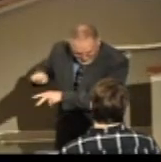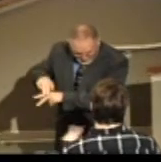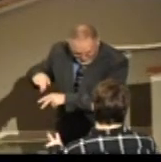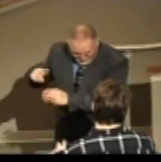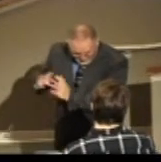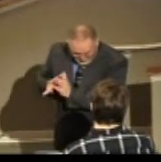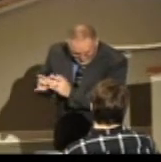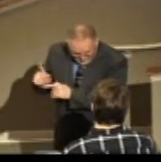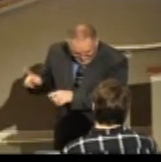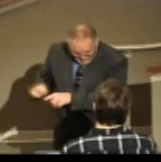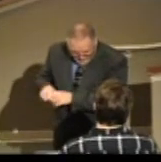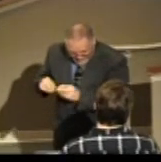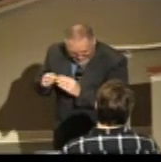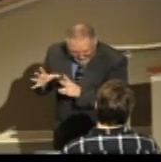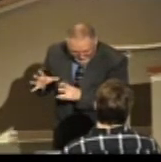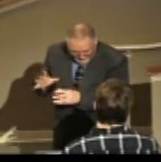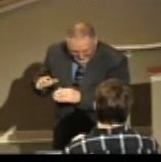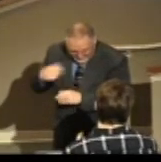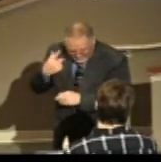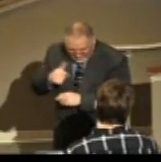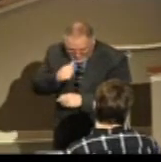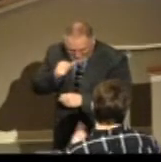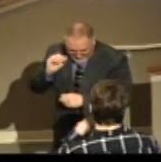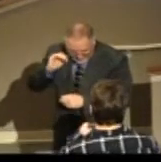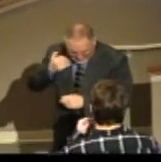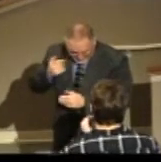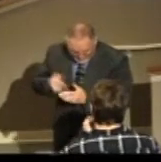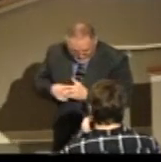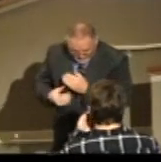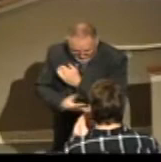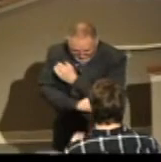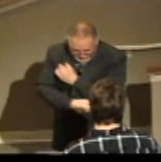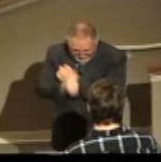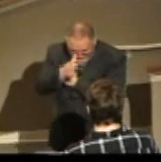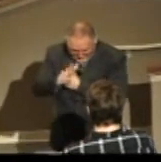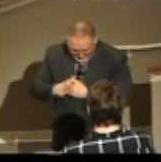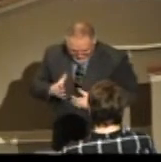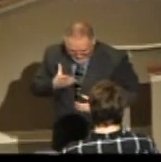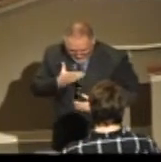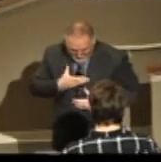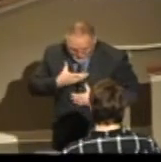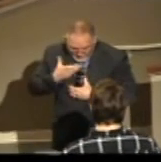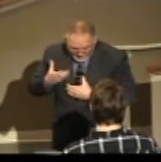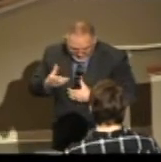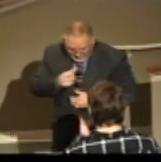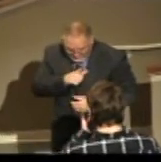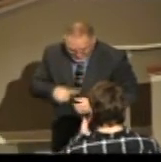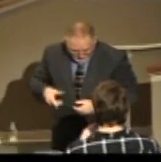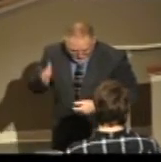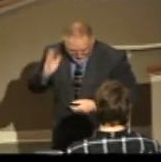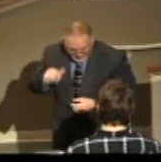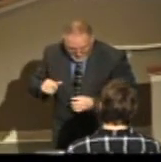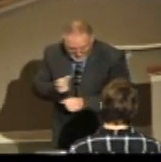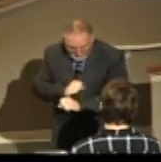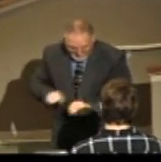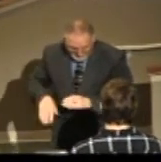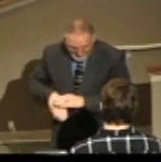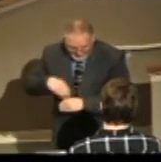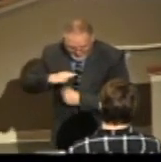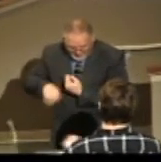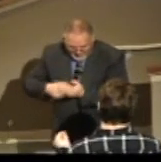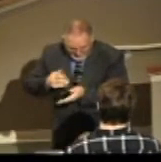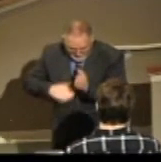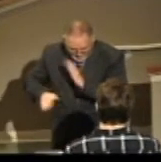Their faces were not ashamed. This poor man cried, and the Lord heard him and saved him out of all of his trouble.